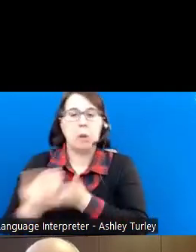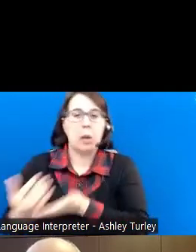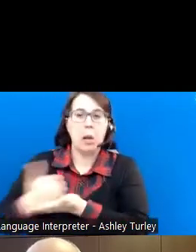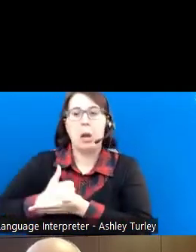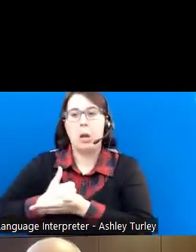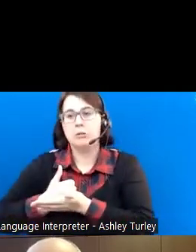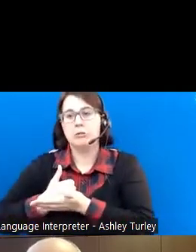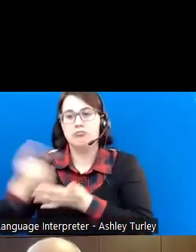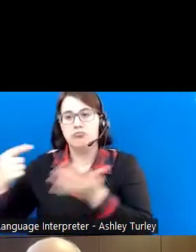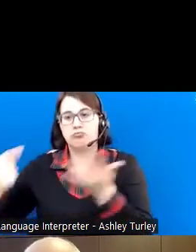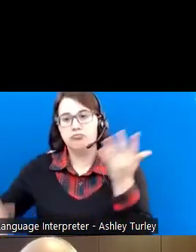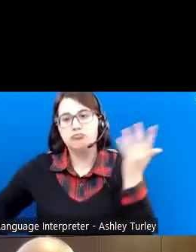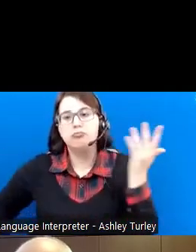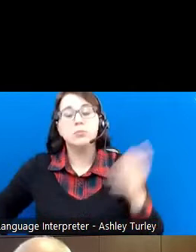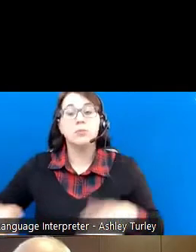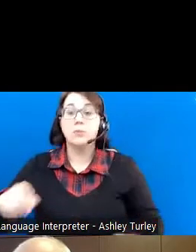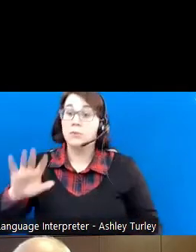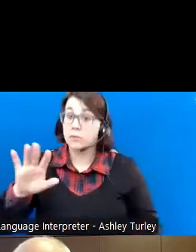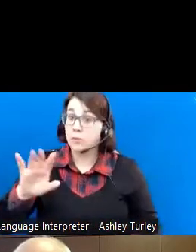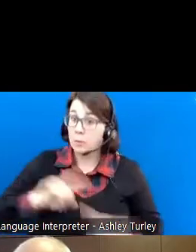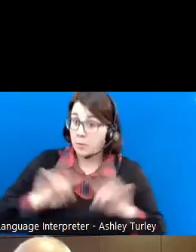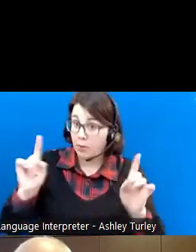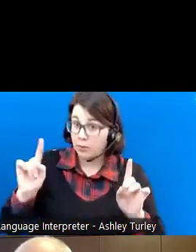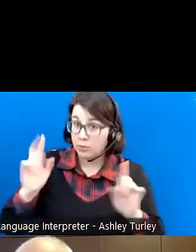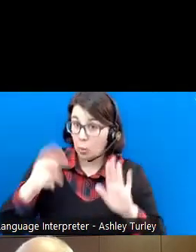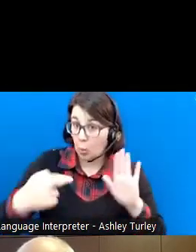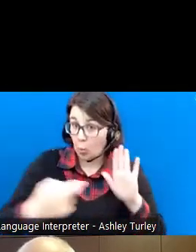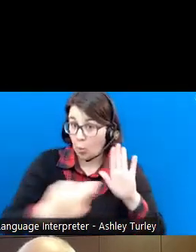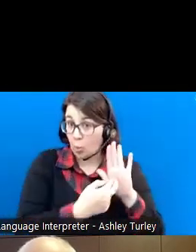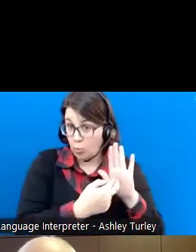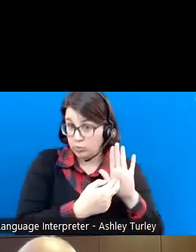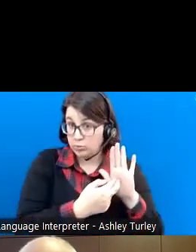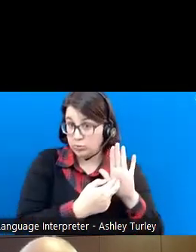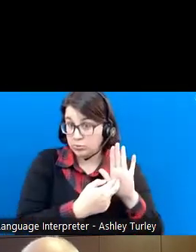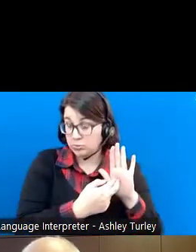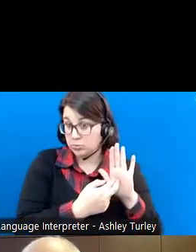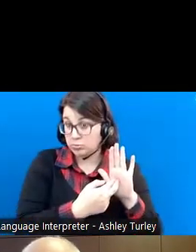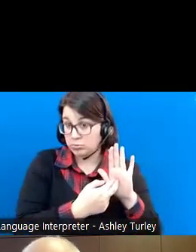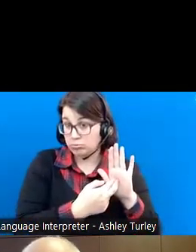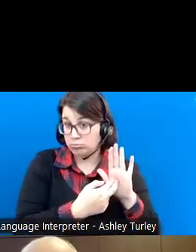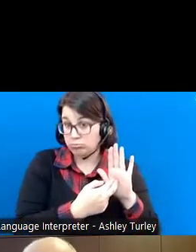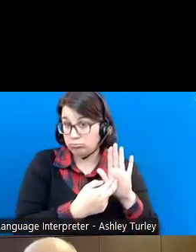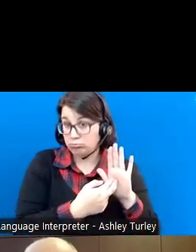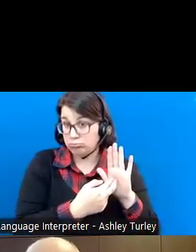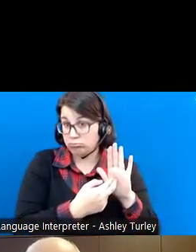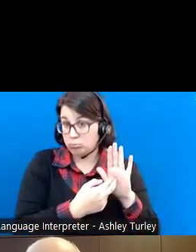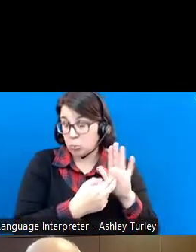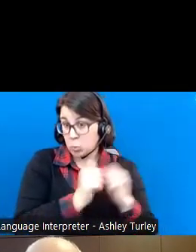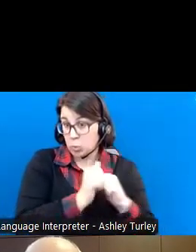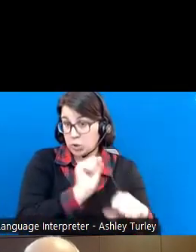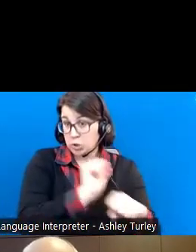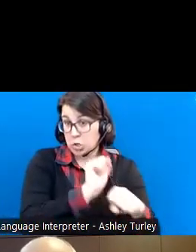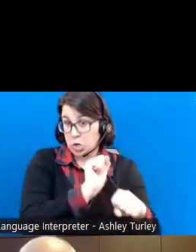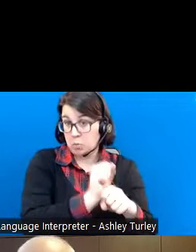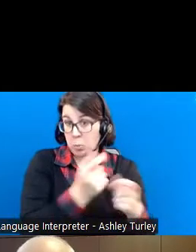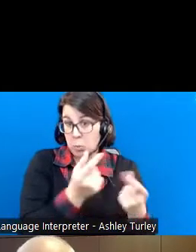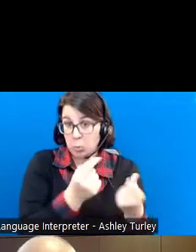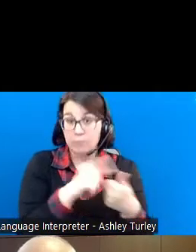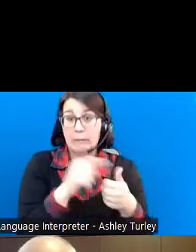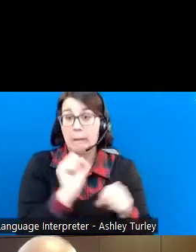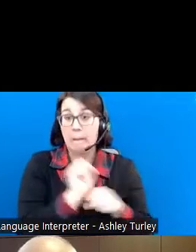it. But the roles that one can easily fill when they have a job is as employee.